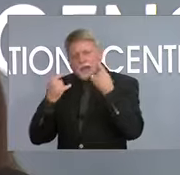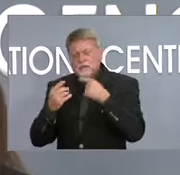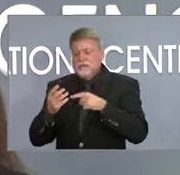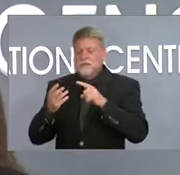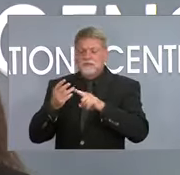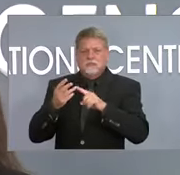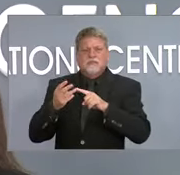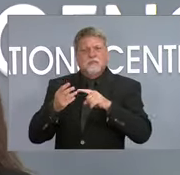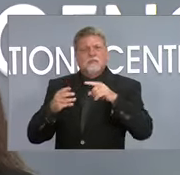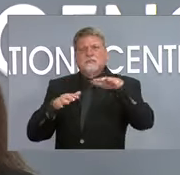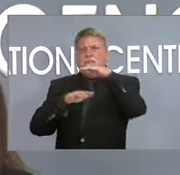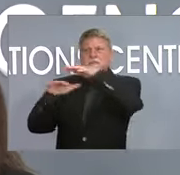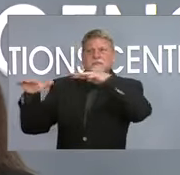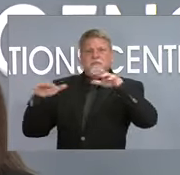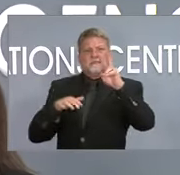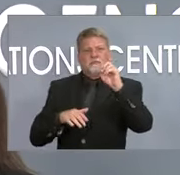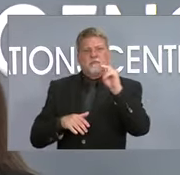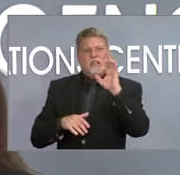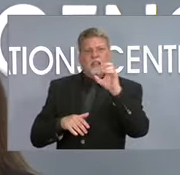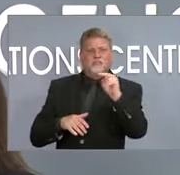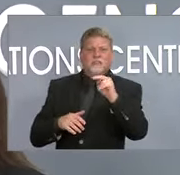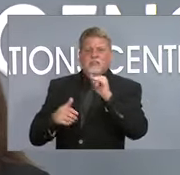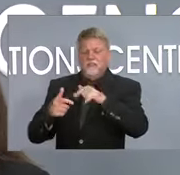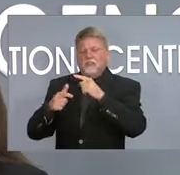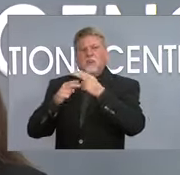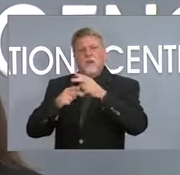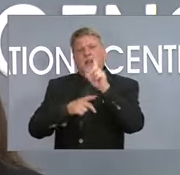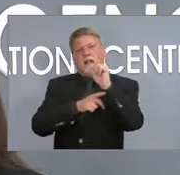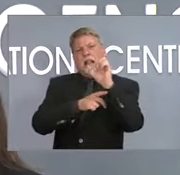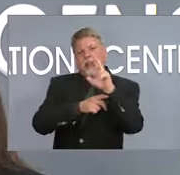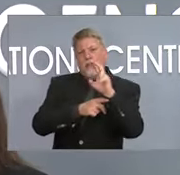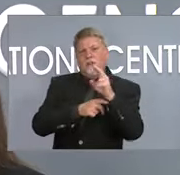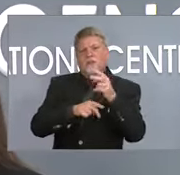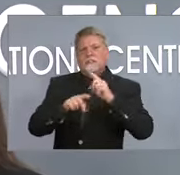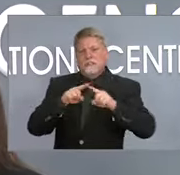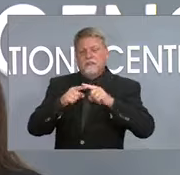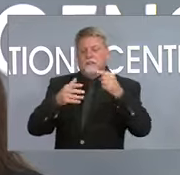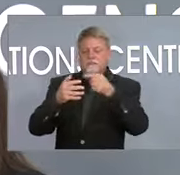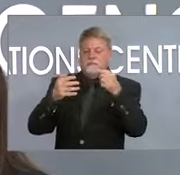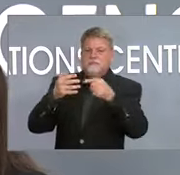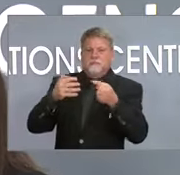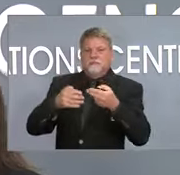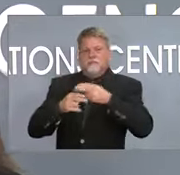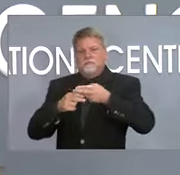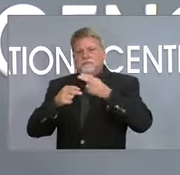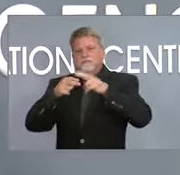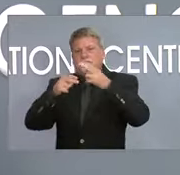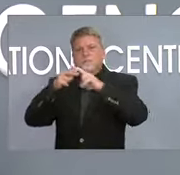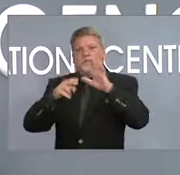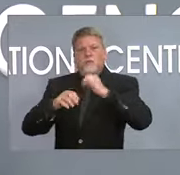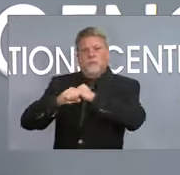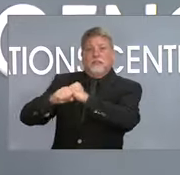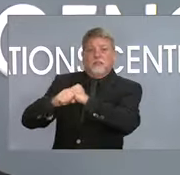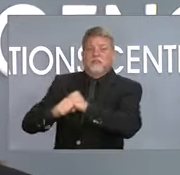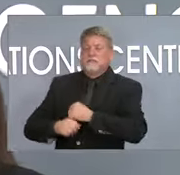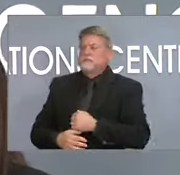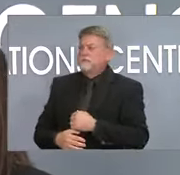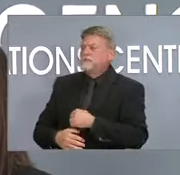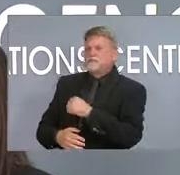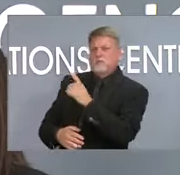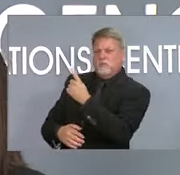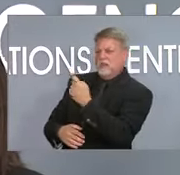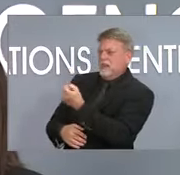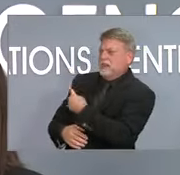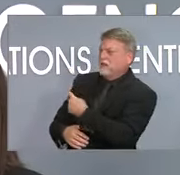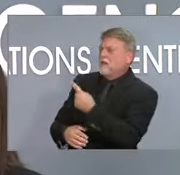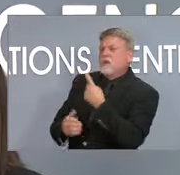I think, is exactly the right direction for folks to go. And we continue to hope that they'll layer on those protections. Let my question. Then how do you feel like we're doing on the